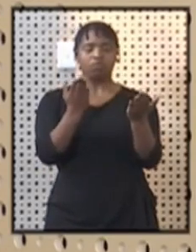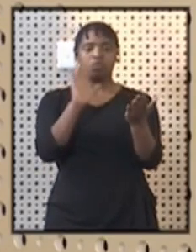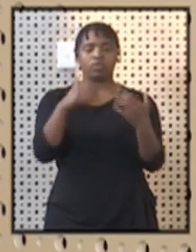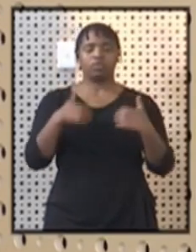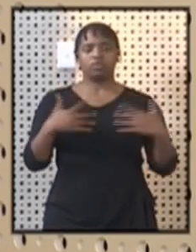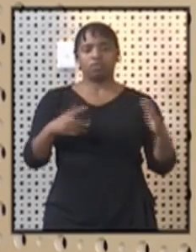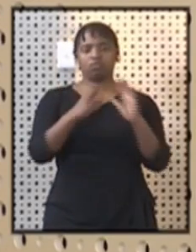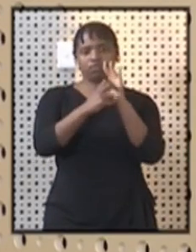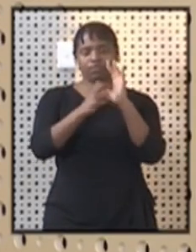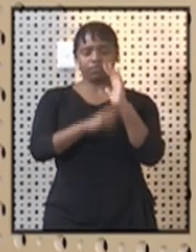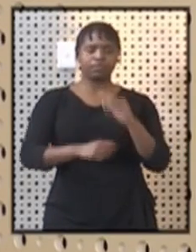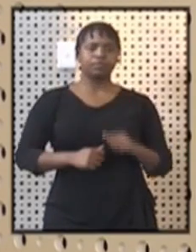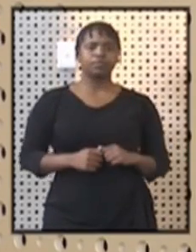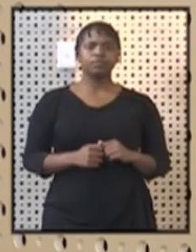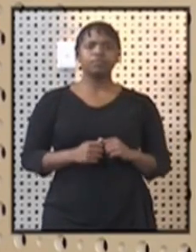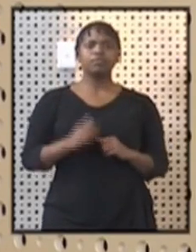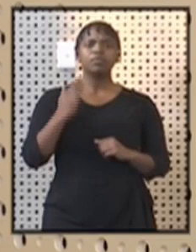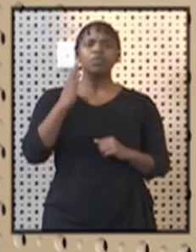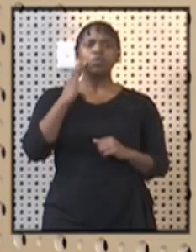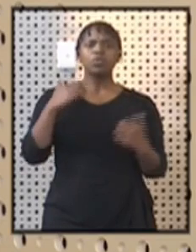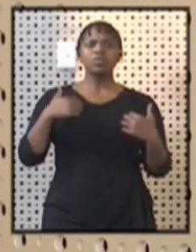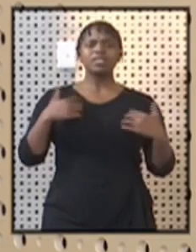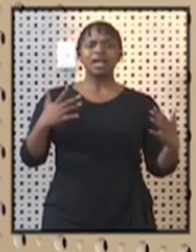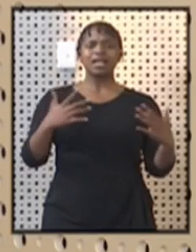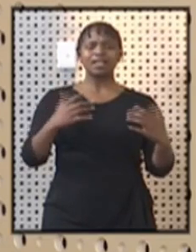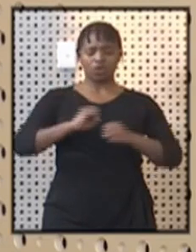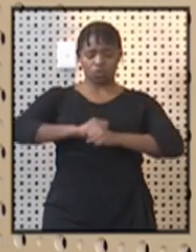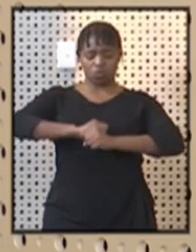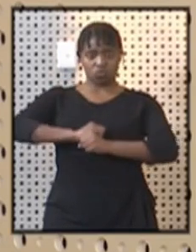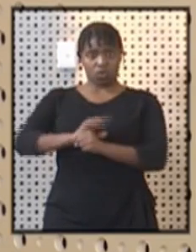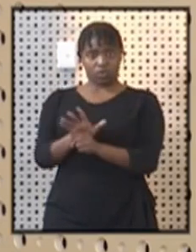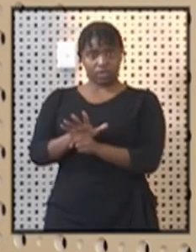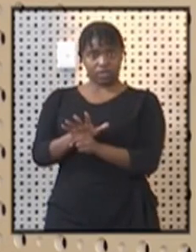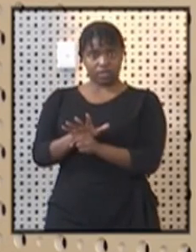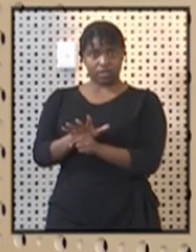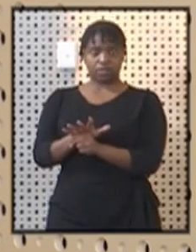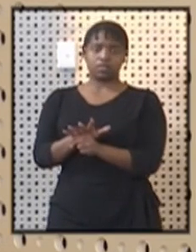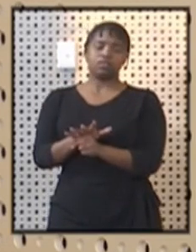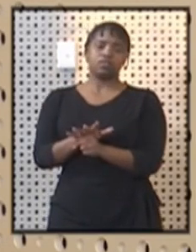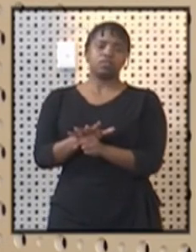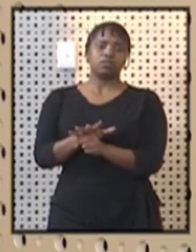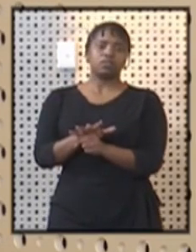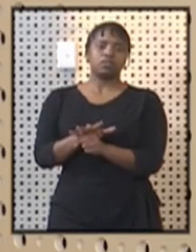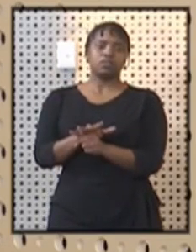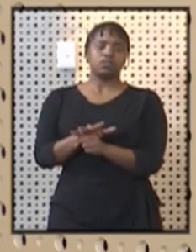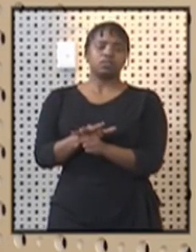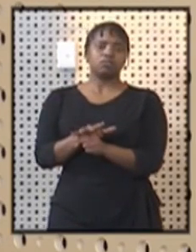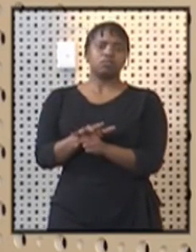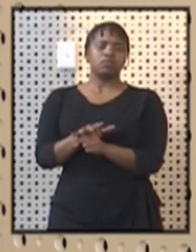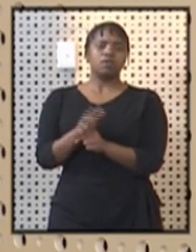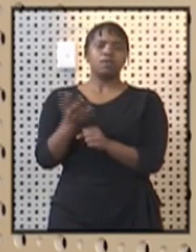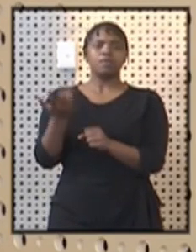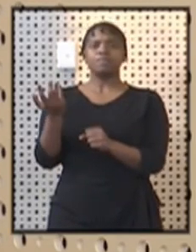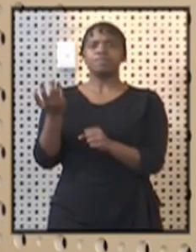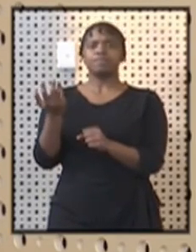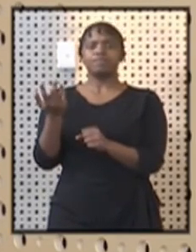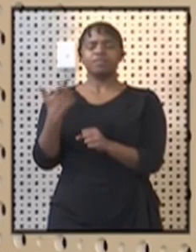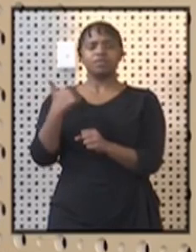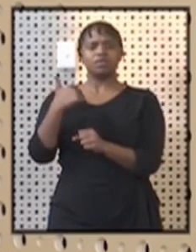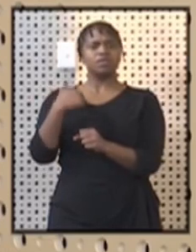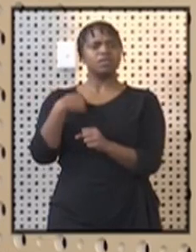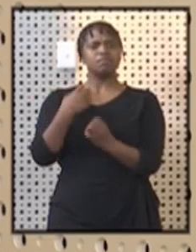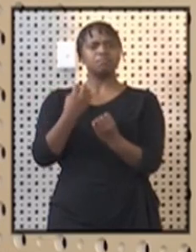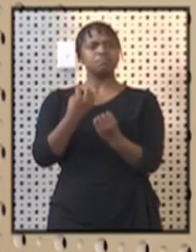Since the outbreak of COVID-19 pandemic with we have had, we have been having